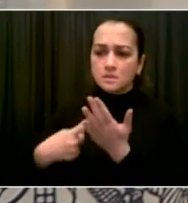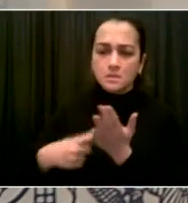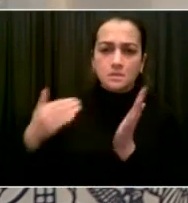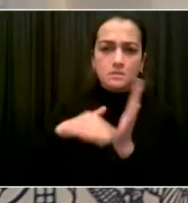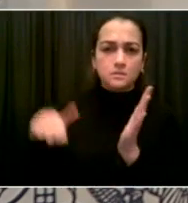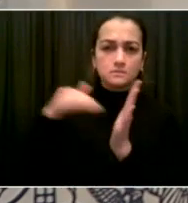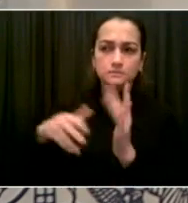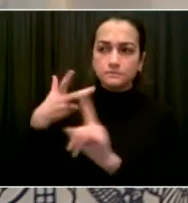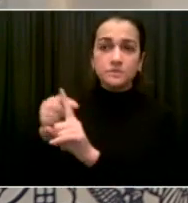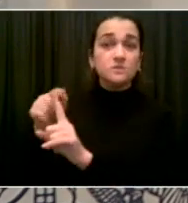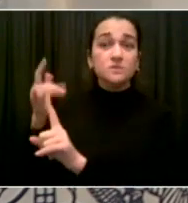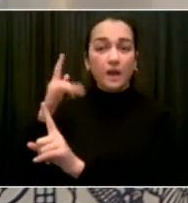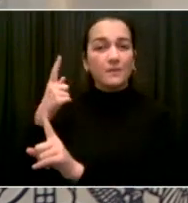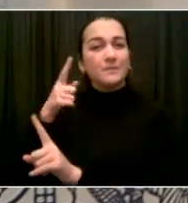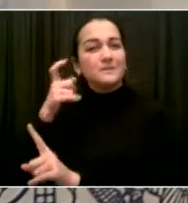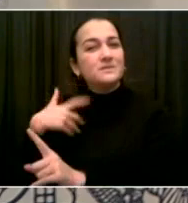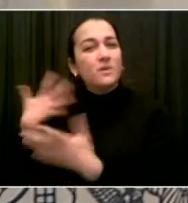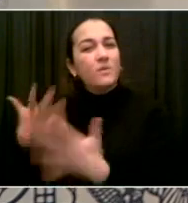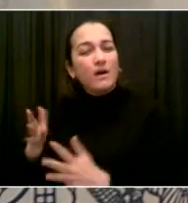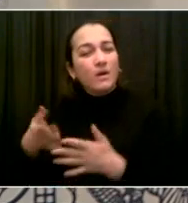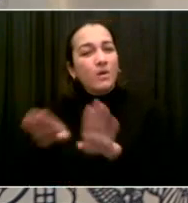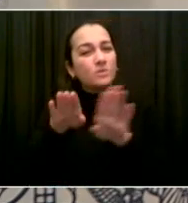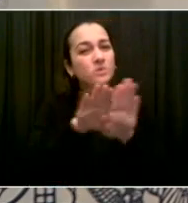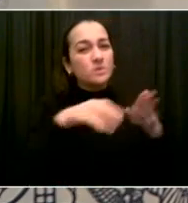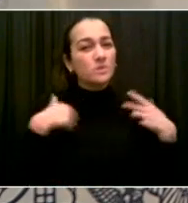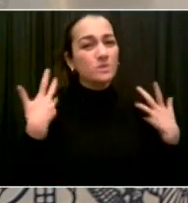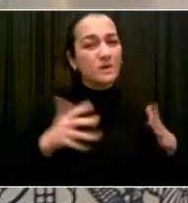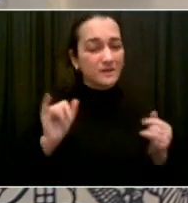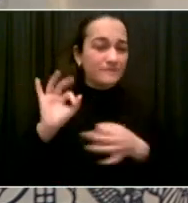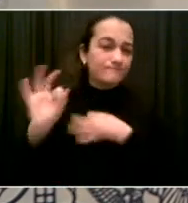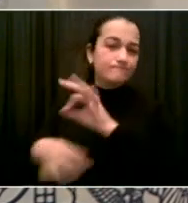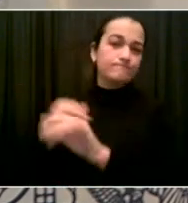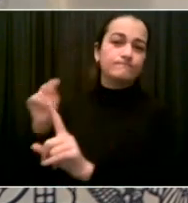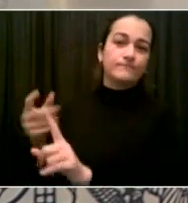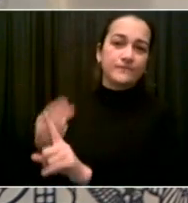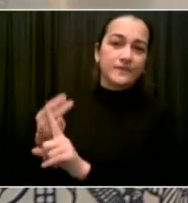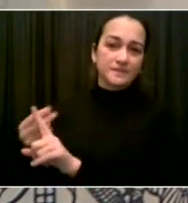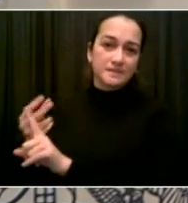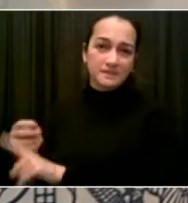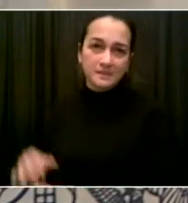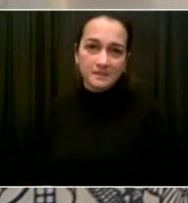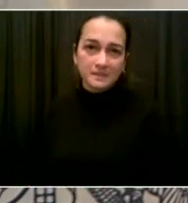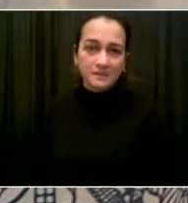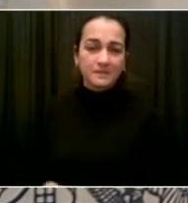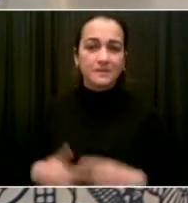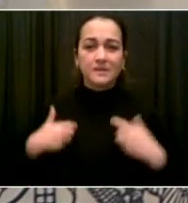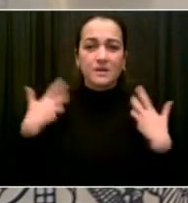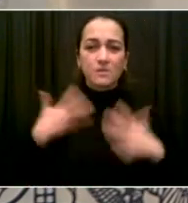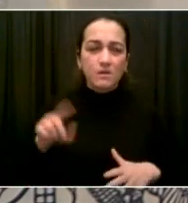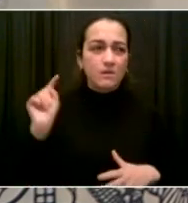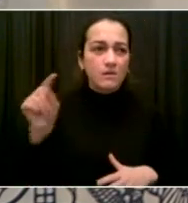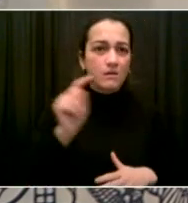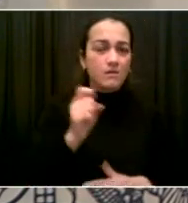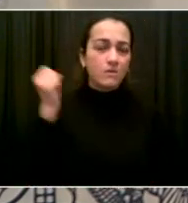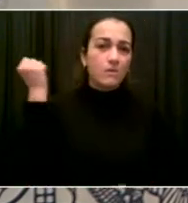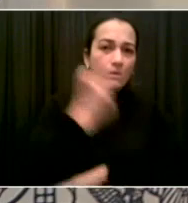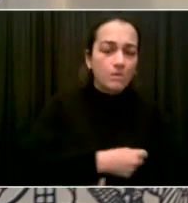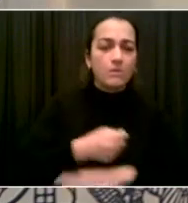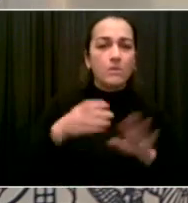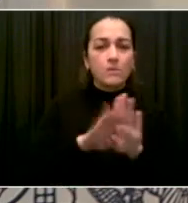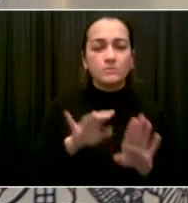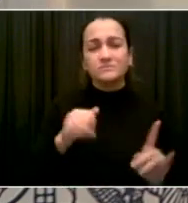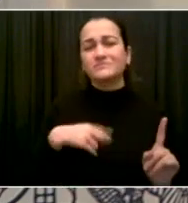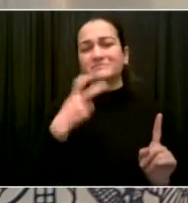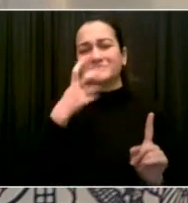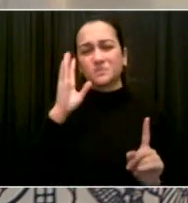vaccinated as a city and because we have the ability to get a lot more vaccinated. That's where our energy should go. Another shutdown